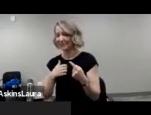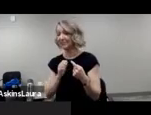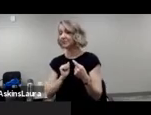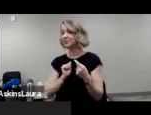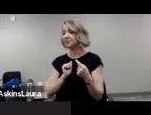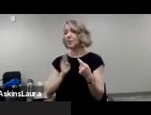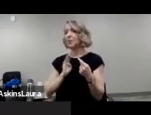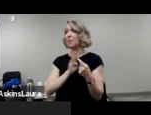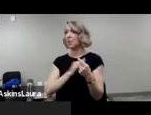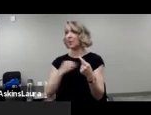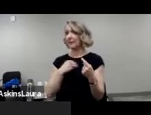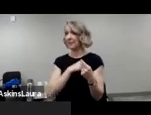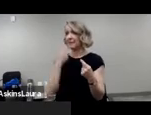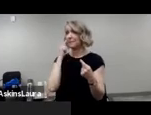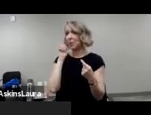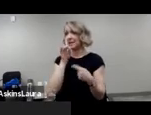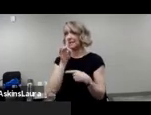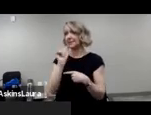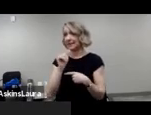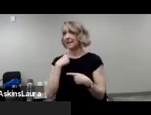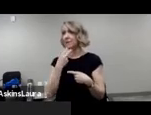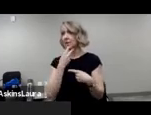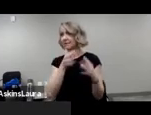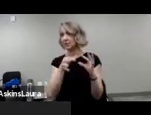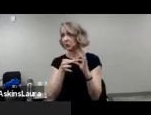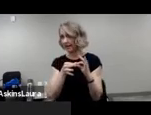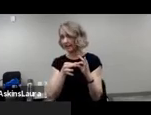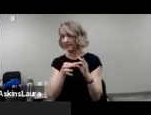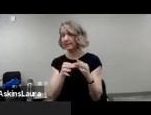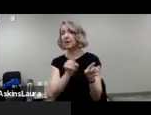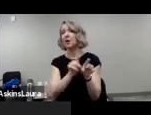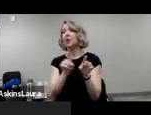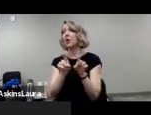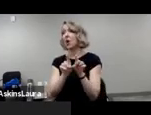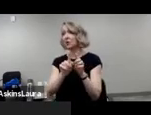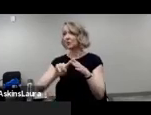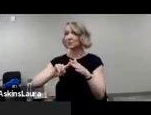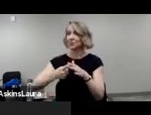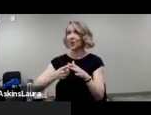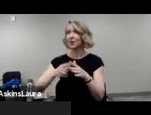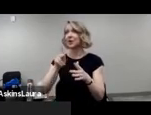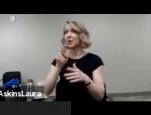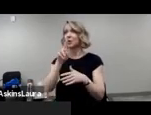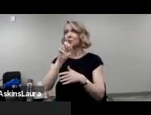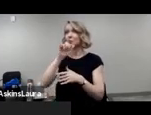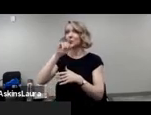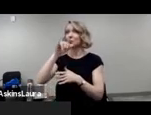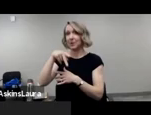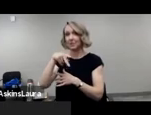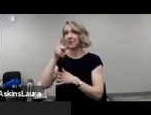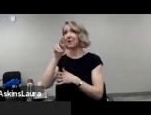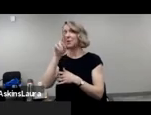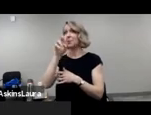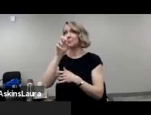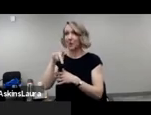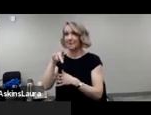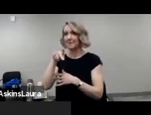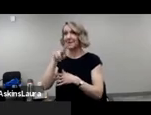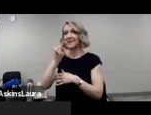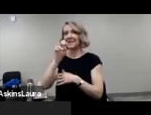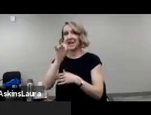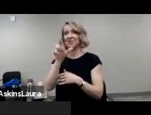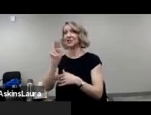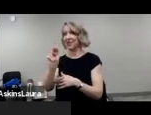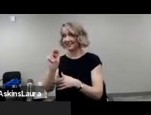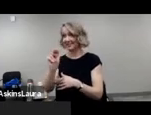Board member of Disability Voices United, and also founder of Crip Hop Nation. Along with him is Judy